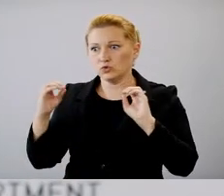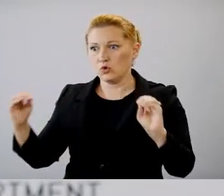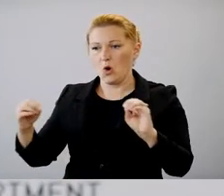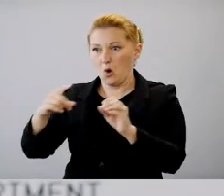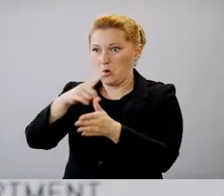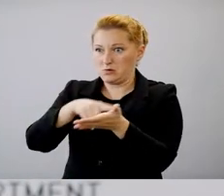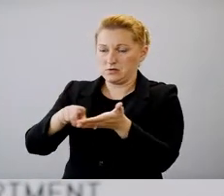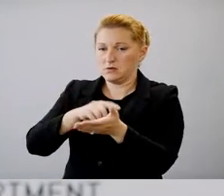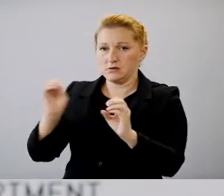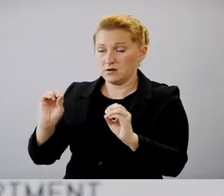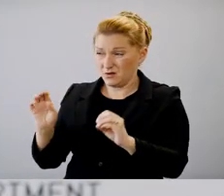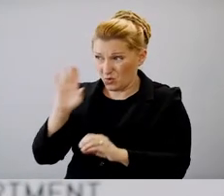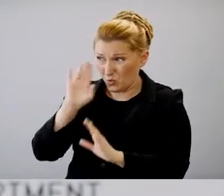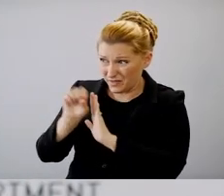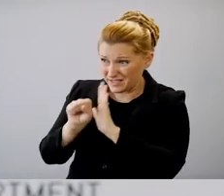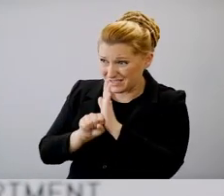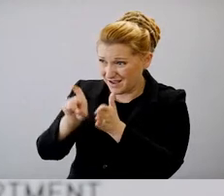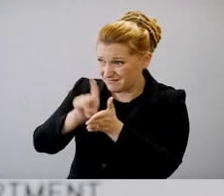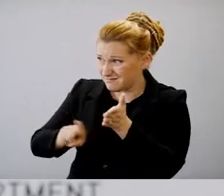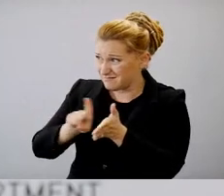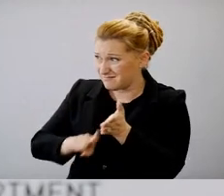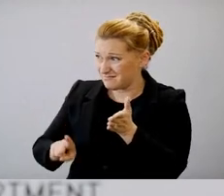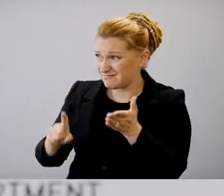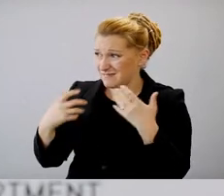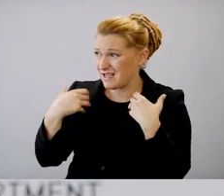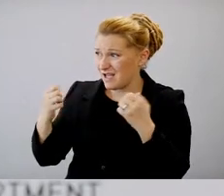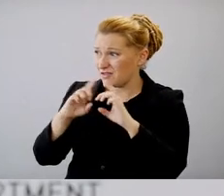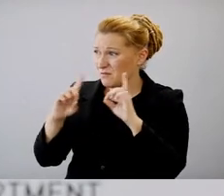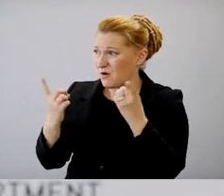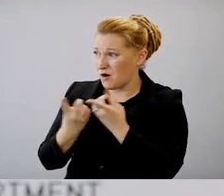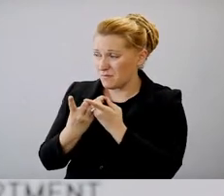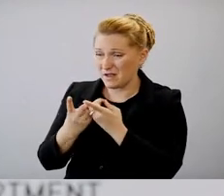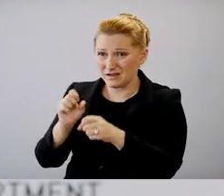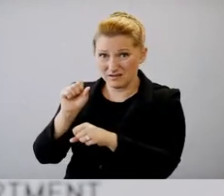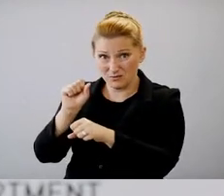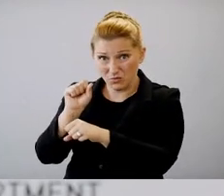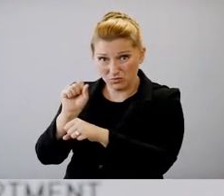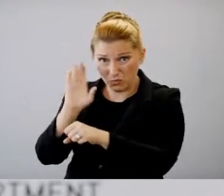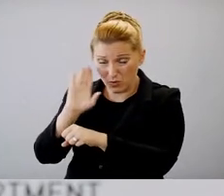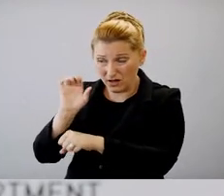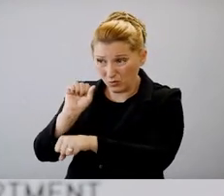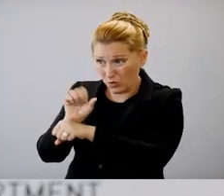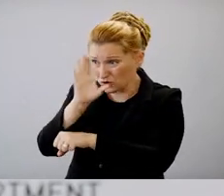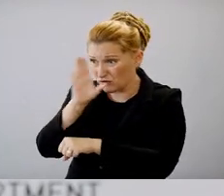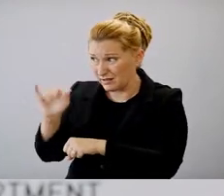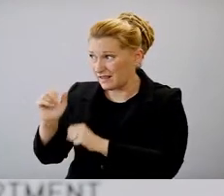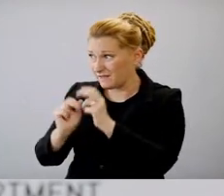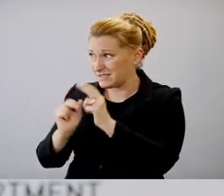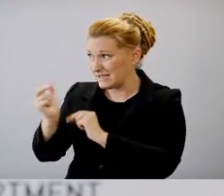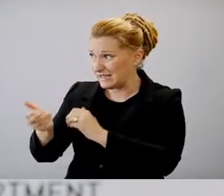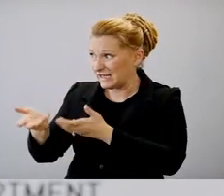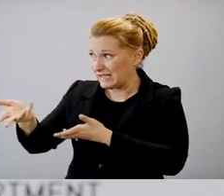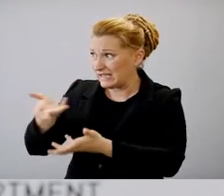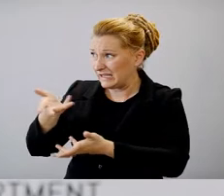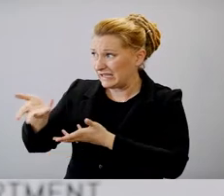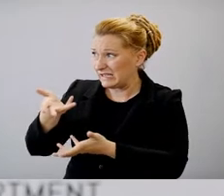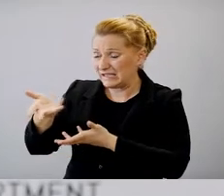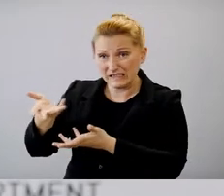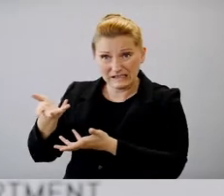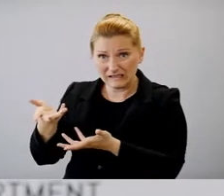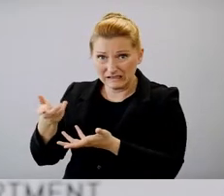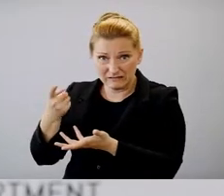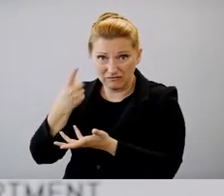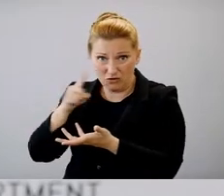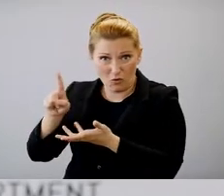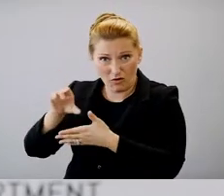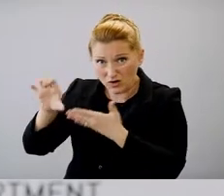something the state will be looking into the state health department and working directly with that facility in terms of any sort of, uh, consequences or